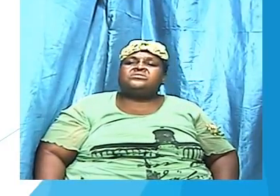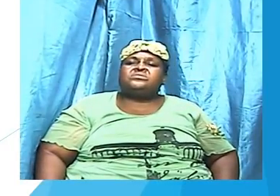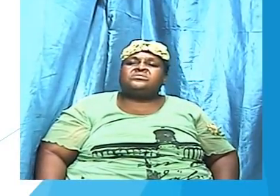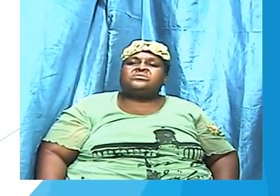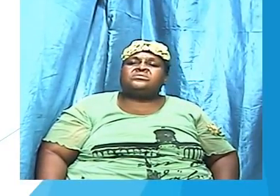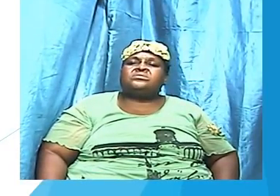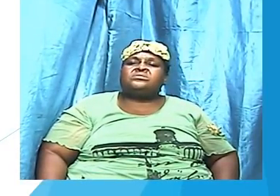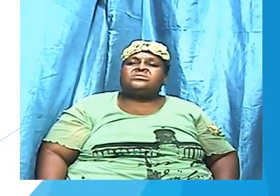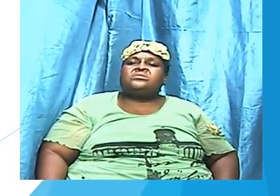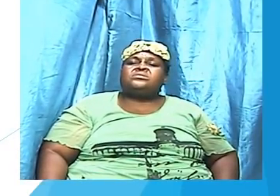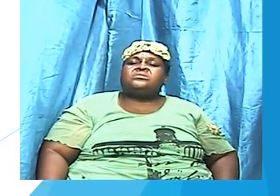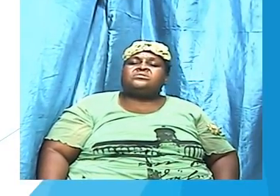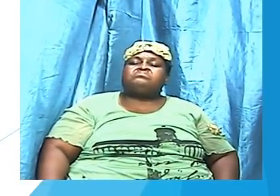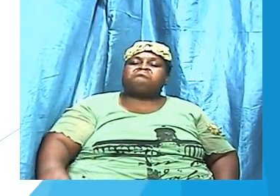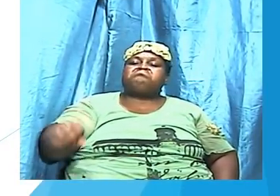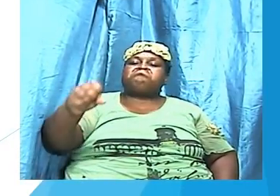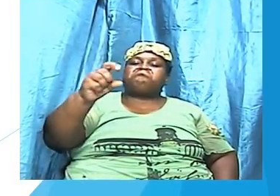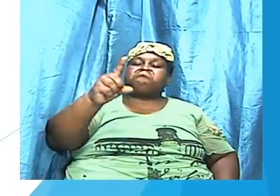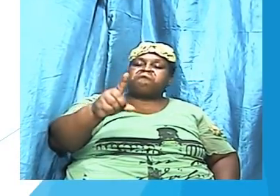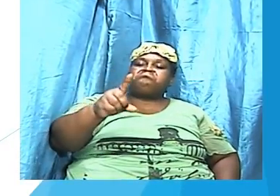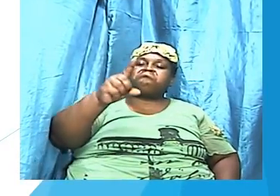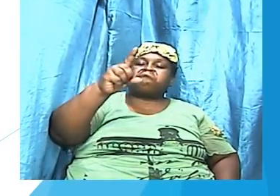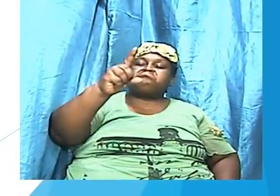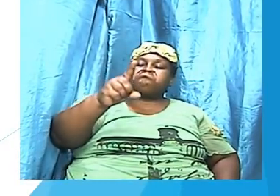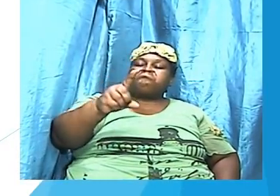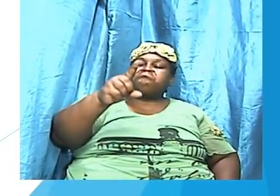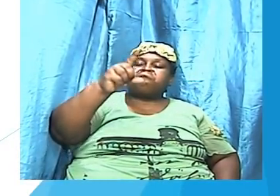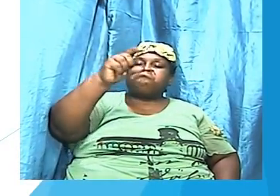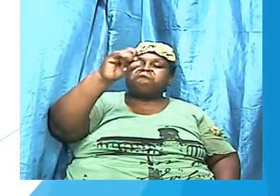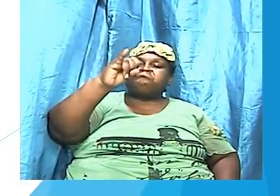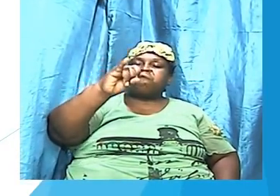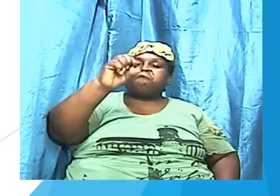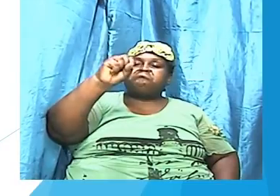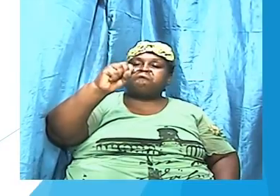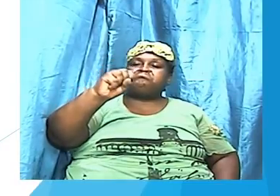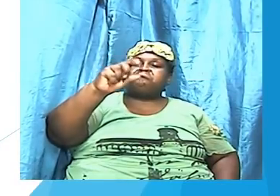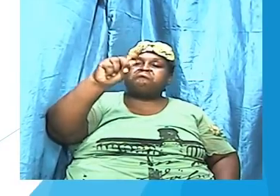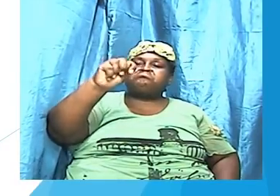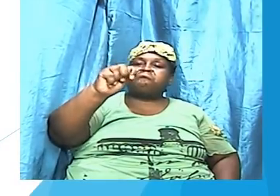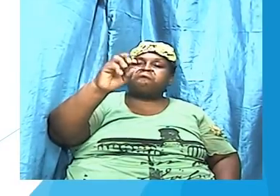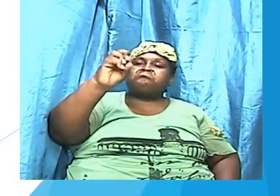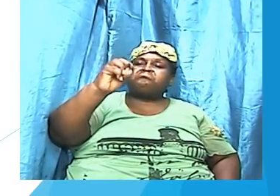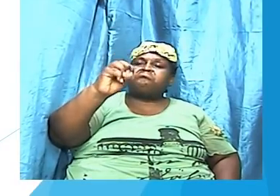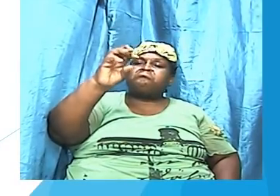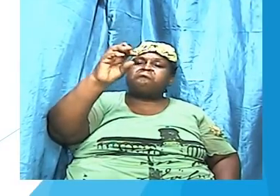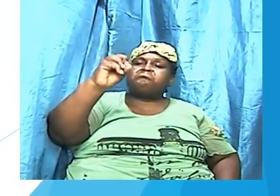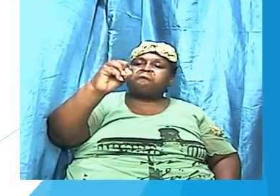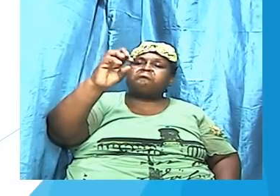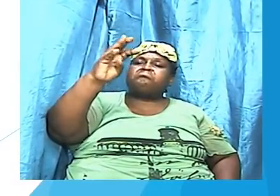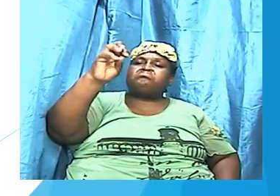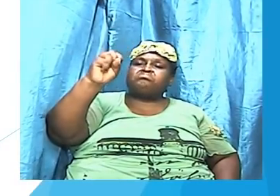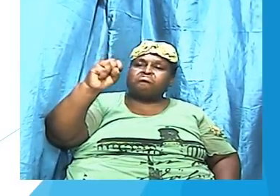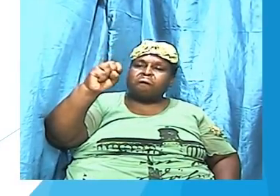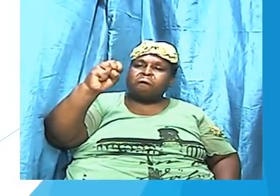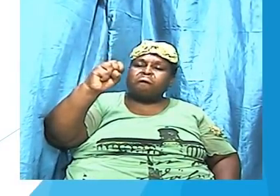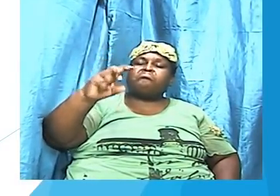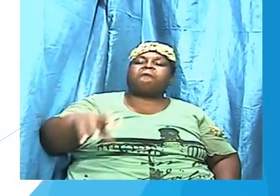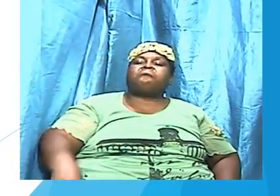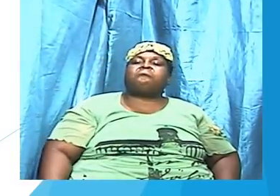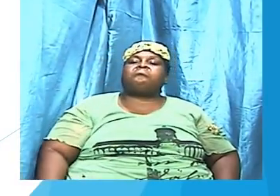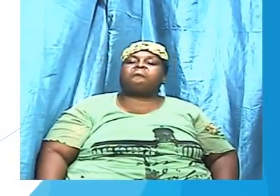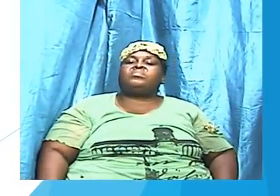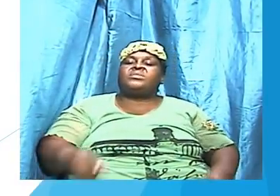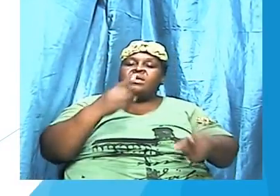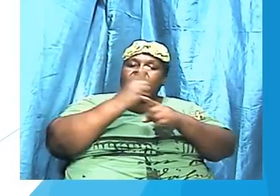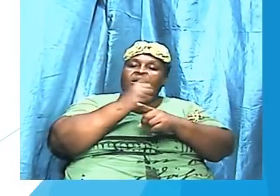diastomos right good so make that correction and we'll have it corrected later on on the